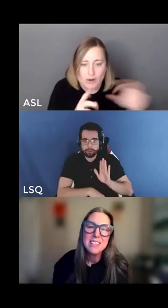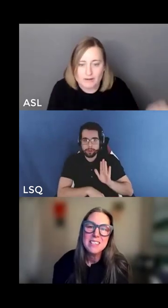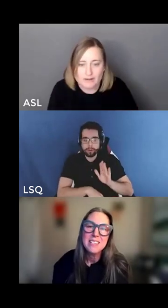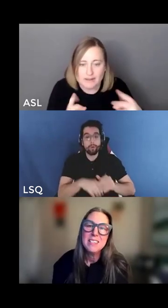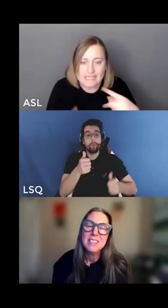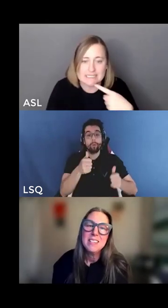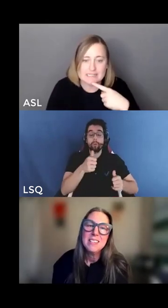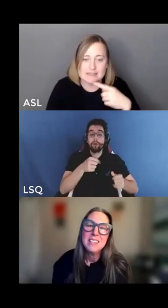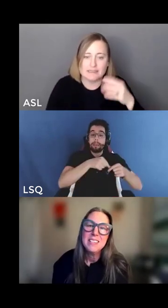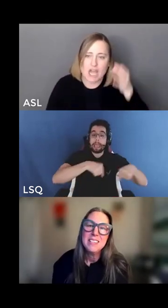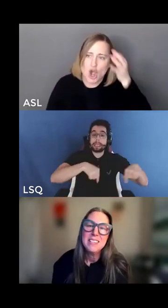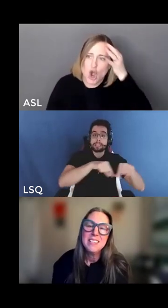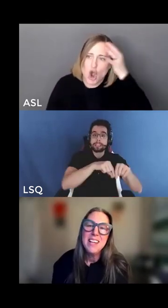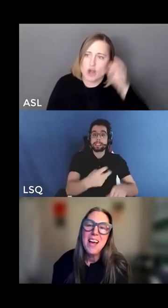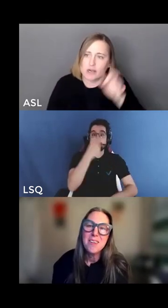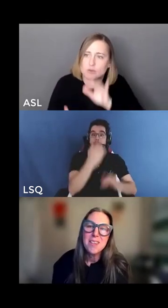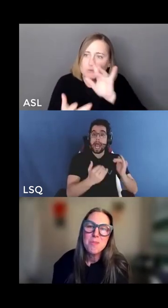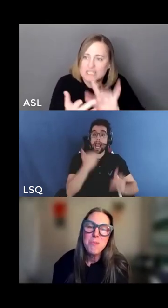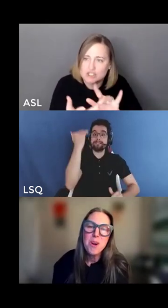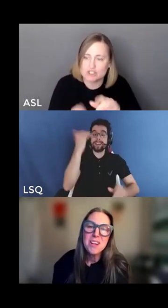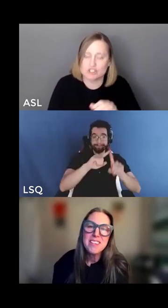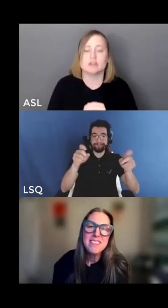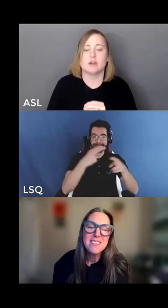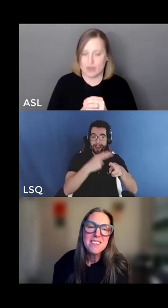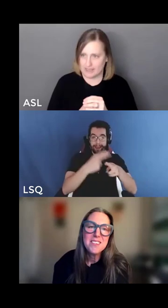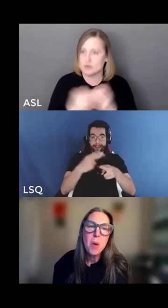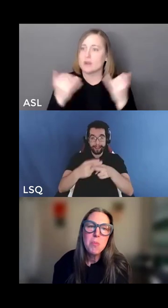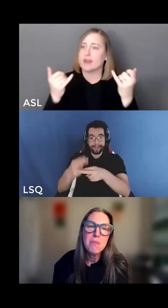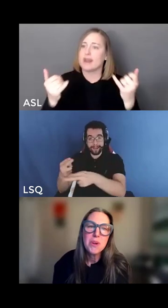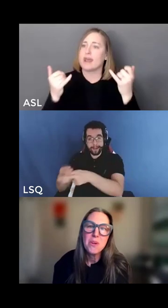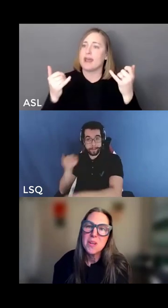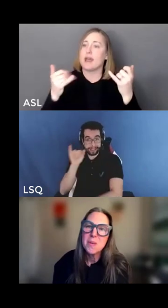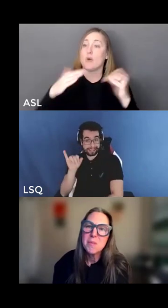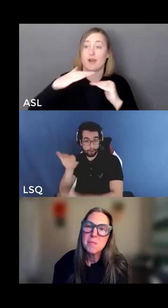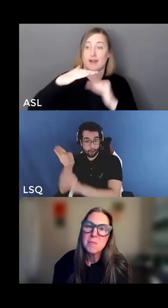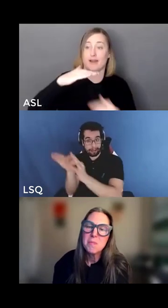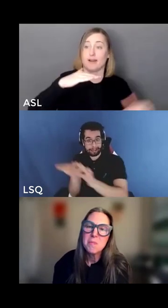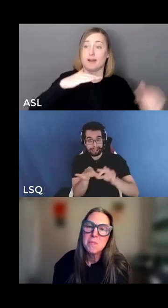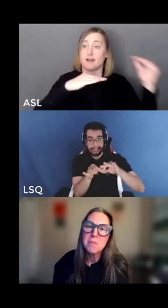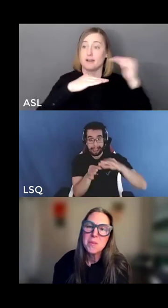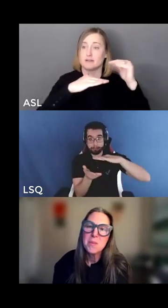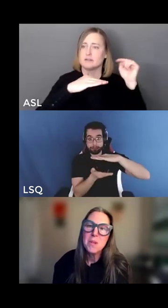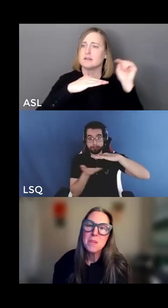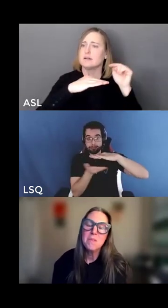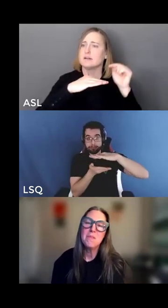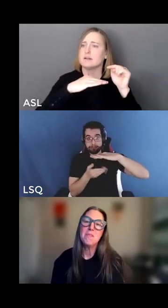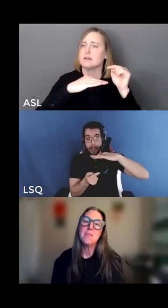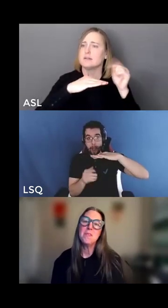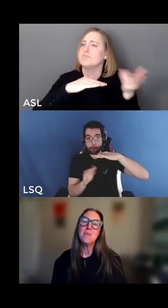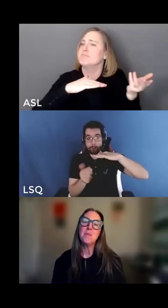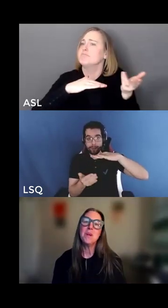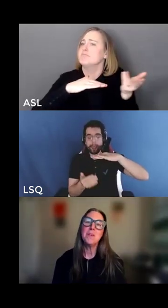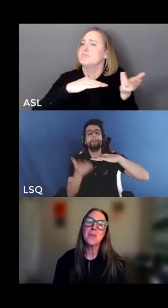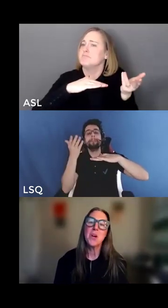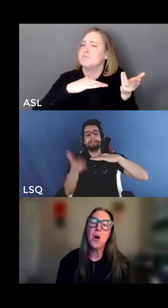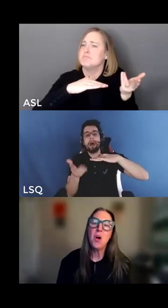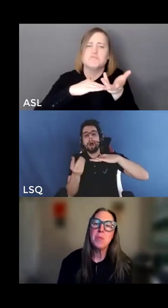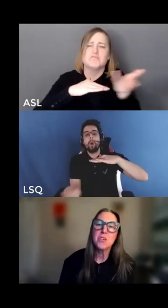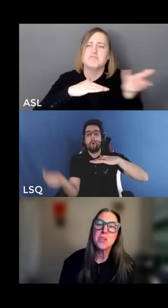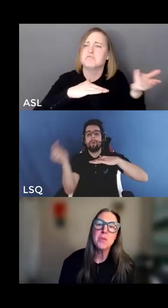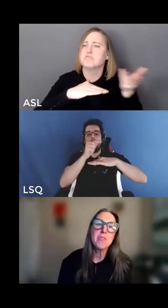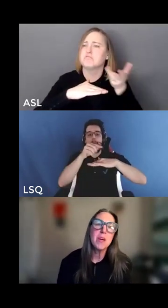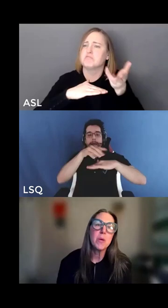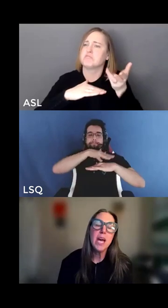now let's move our attention to the top of the coin what what are the